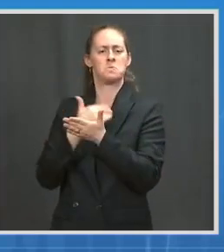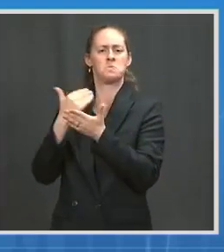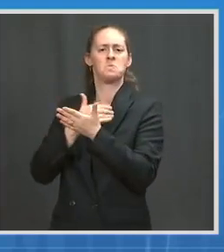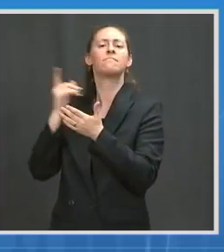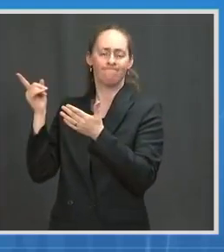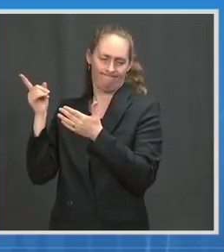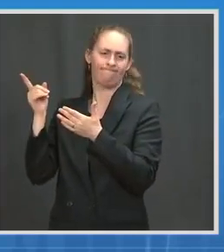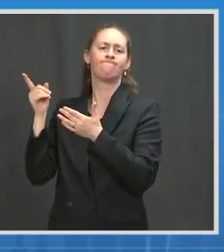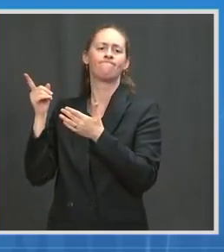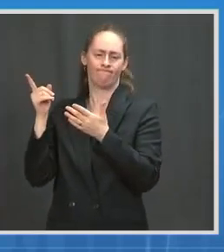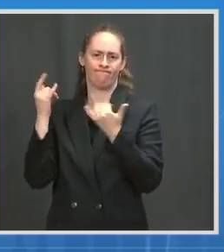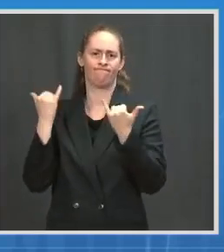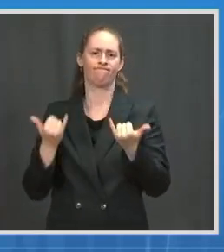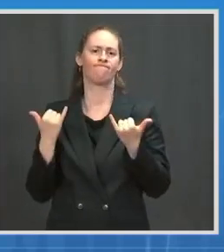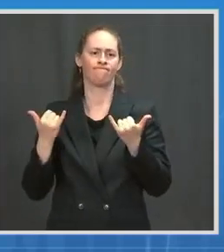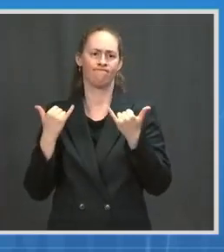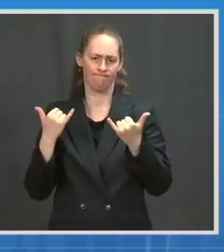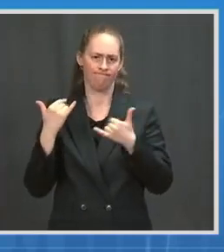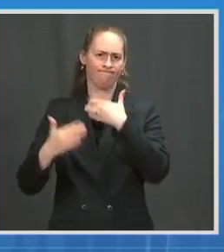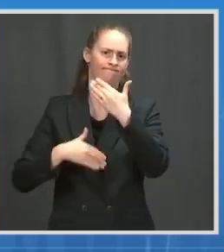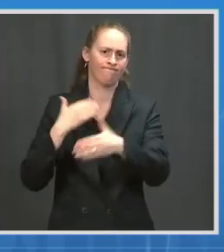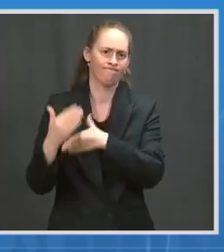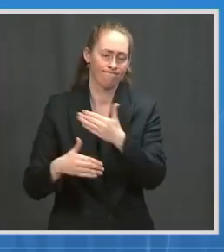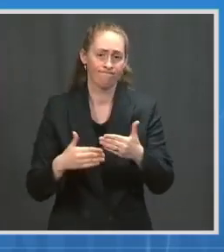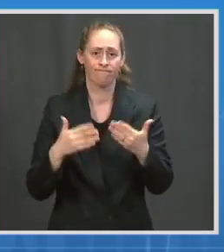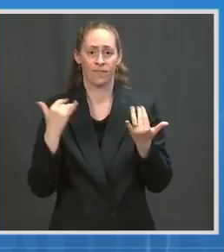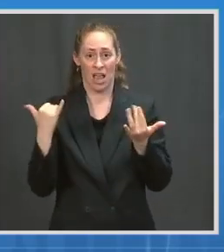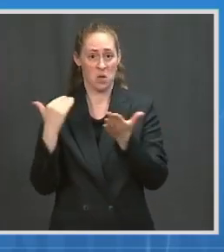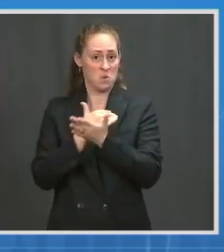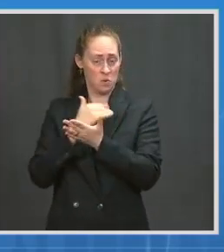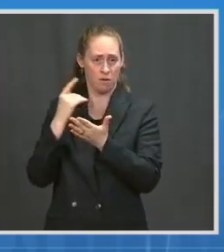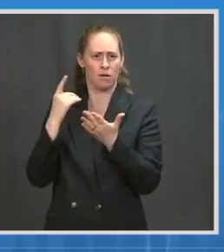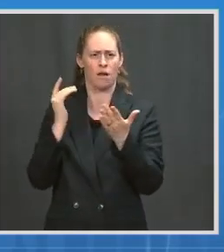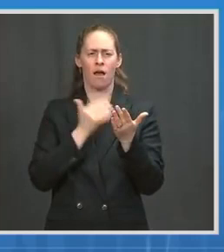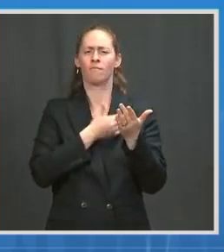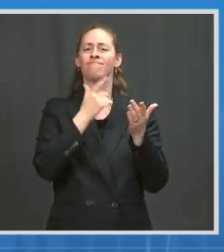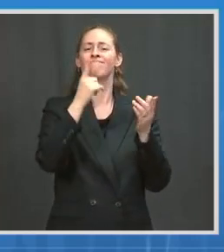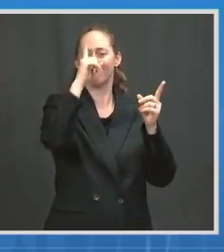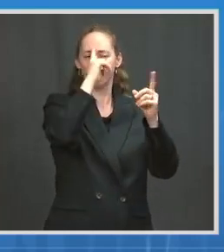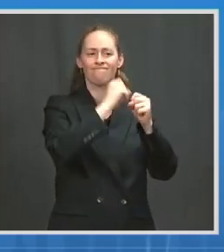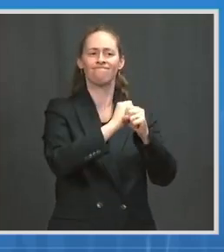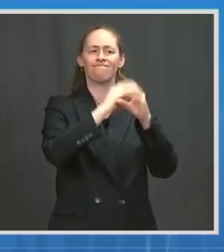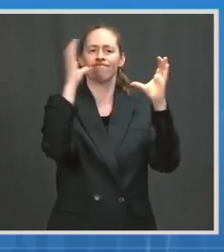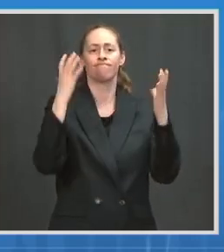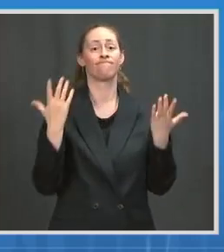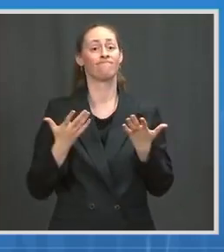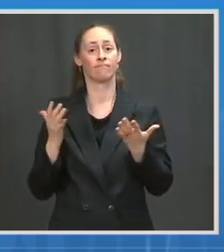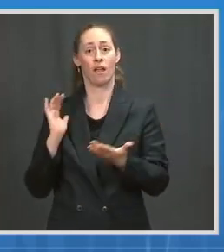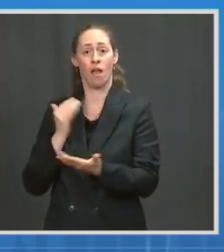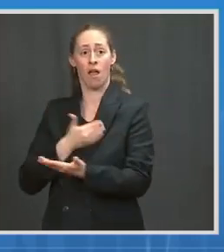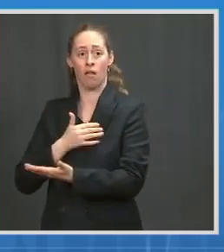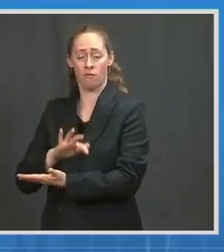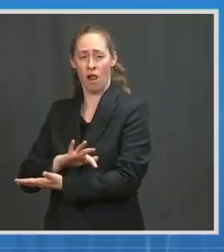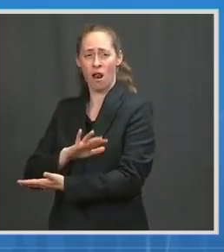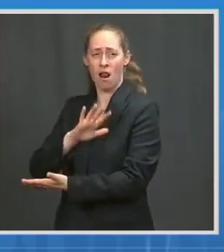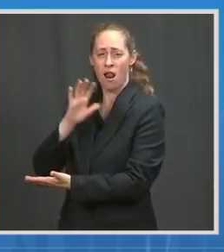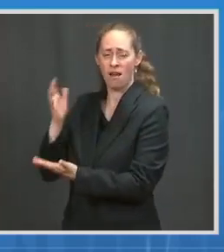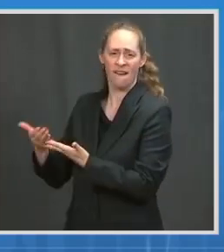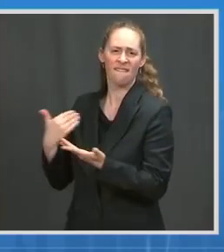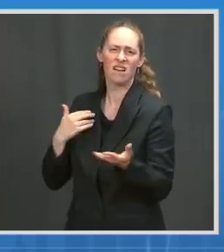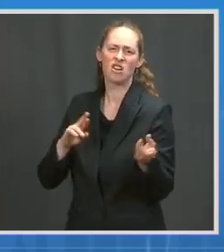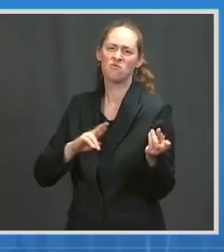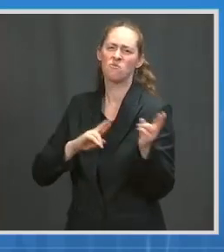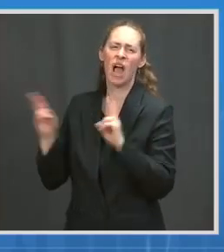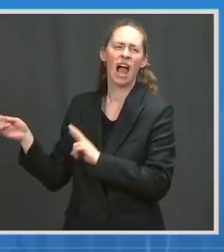far, with our own vaccine supply, we have been supplying vaccine, we announced, to Mexico and to